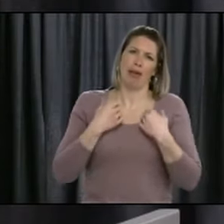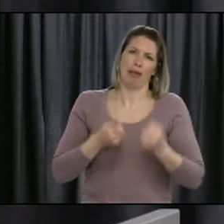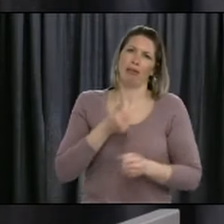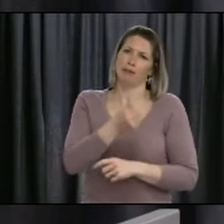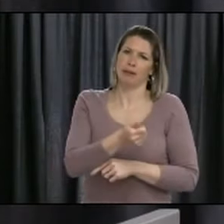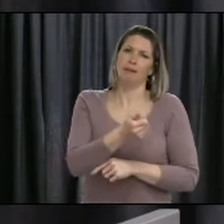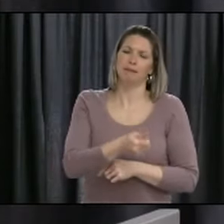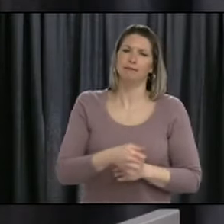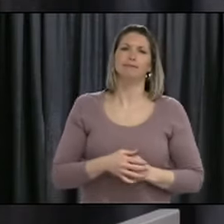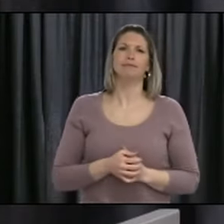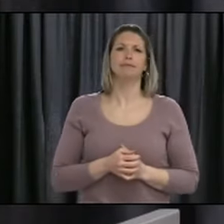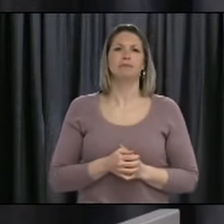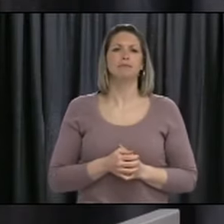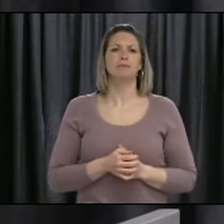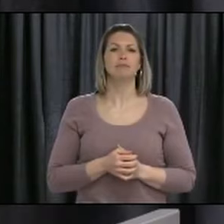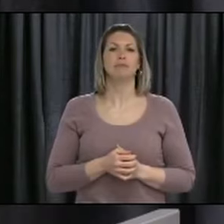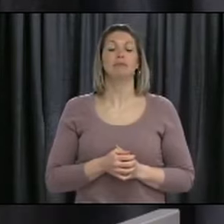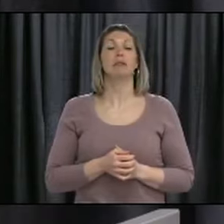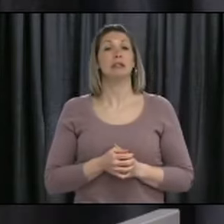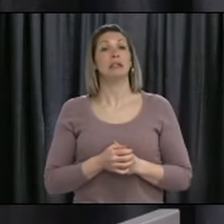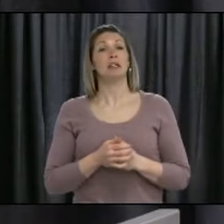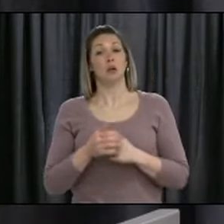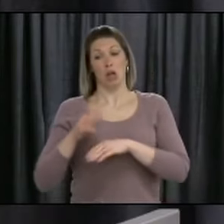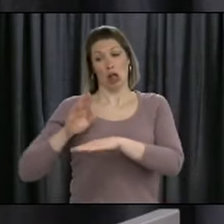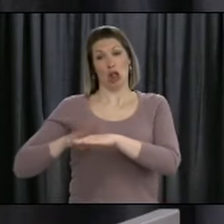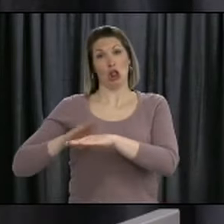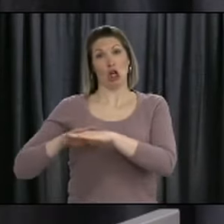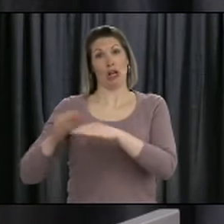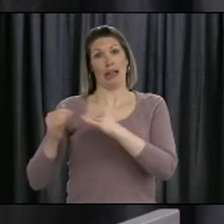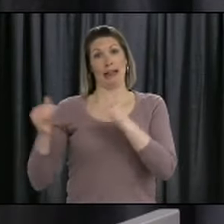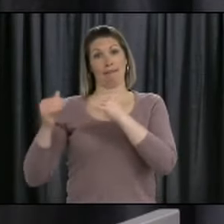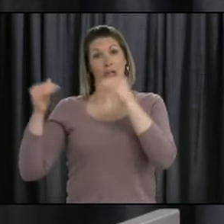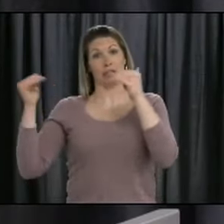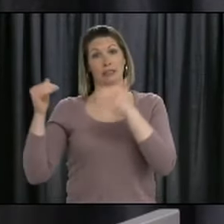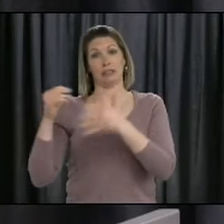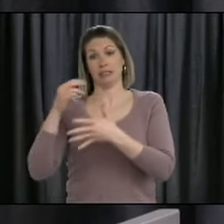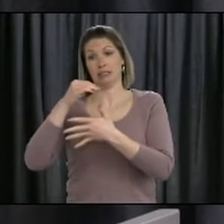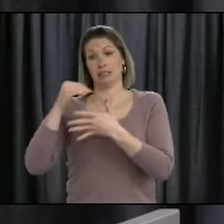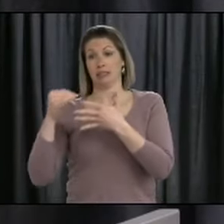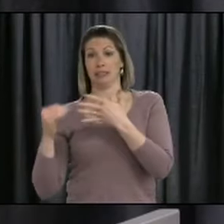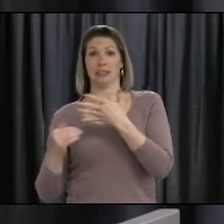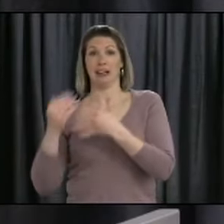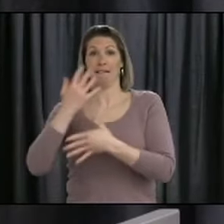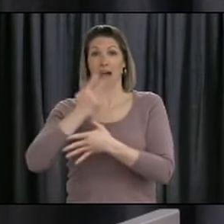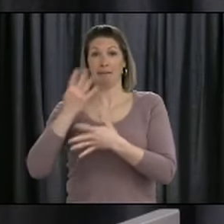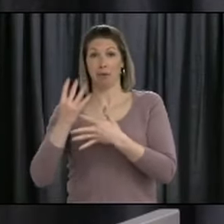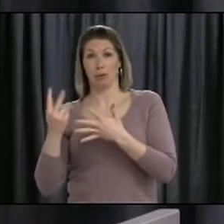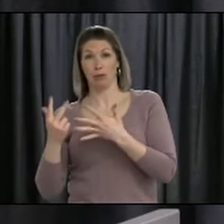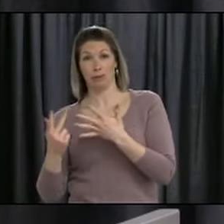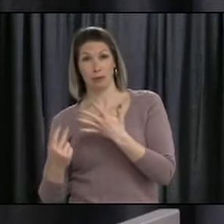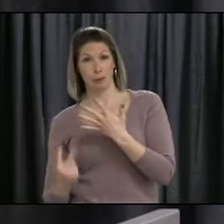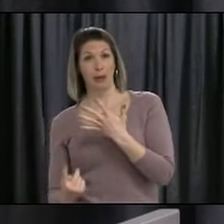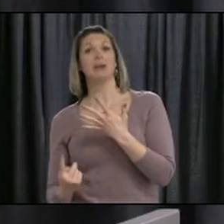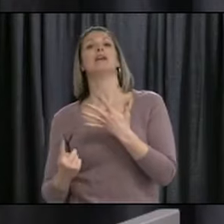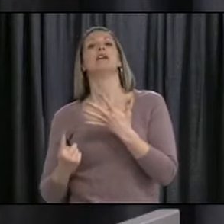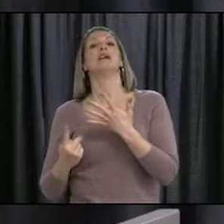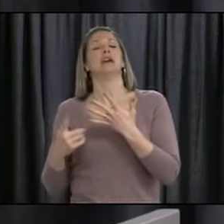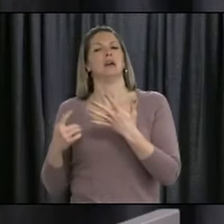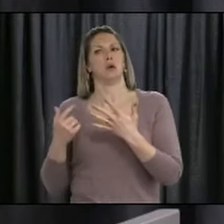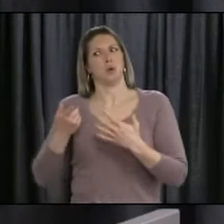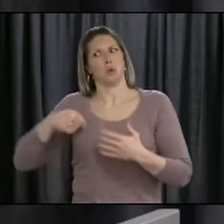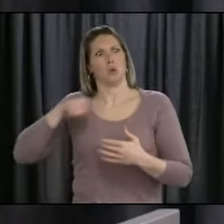along this alert level in the right direction is health system capacity. We created that very rapidly, albeit